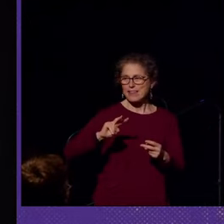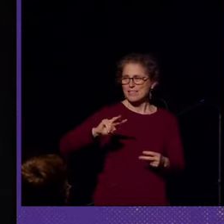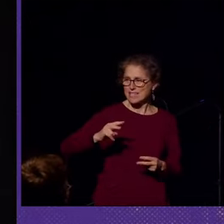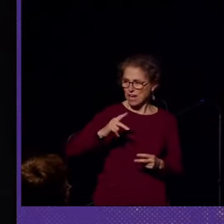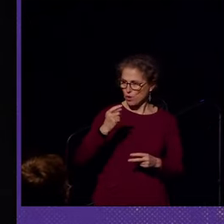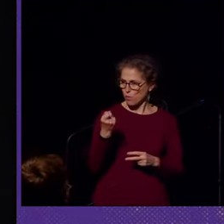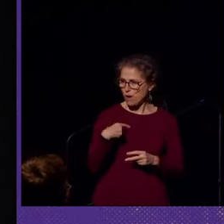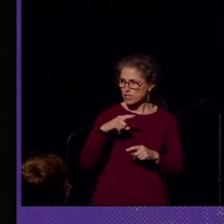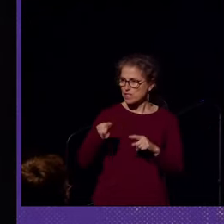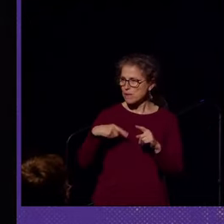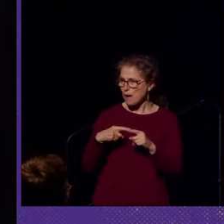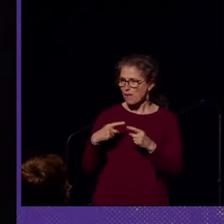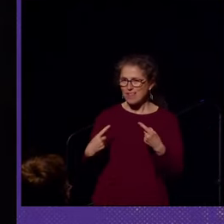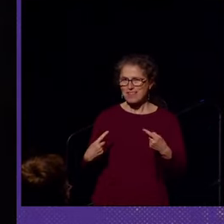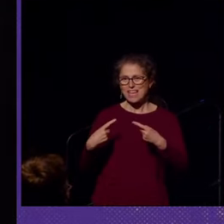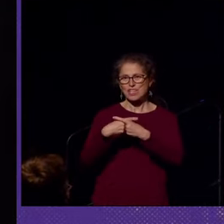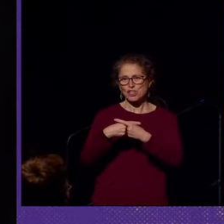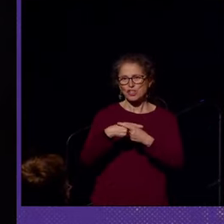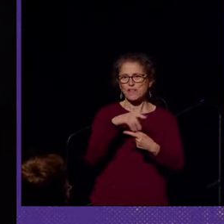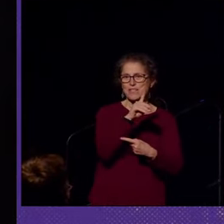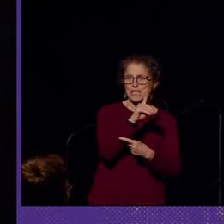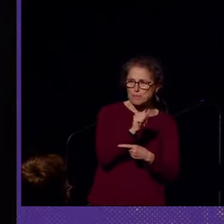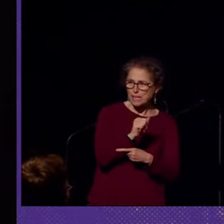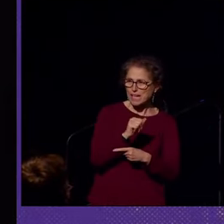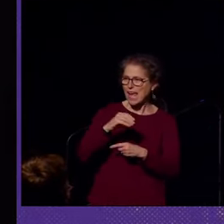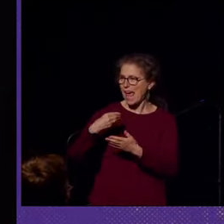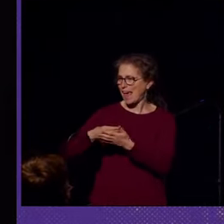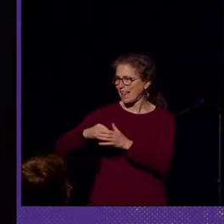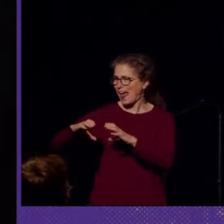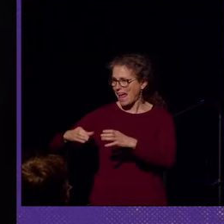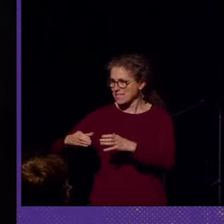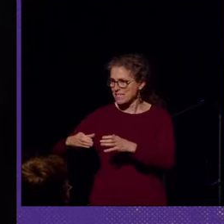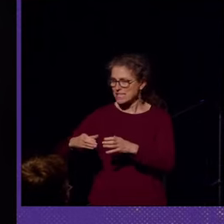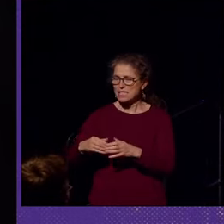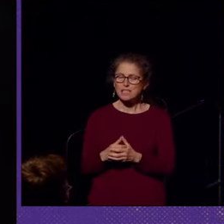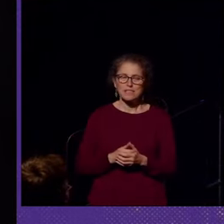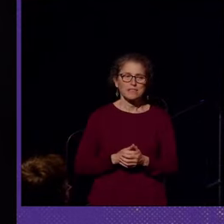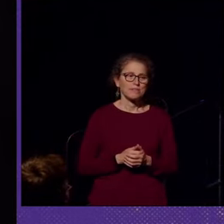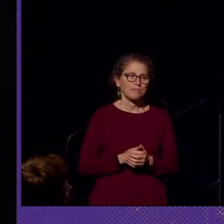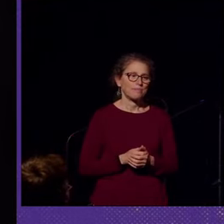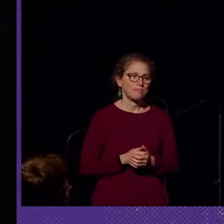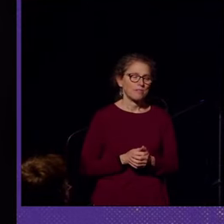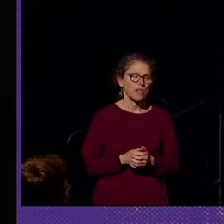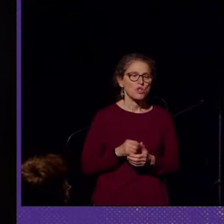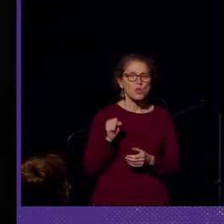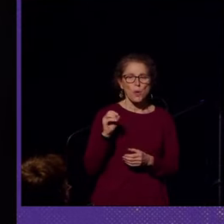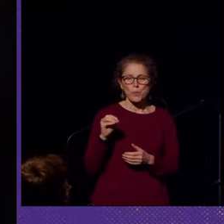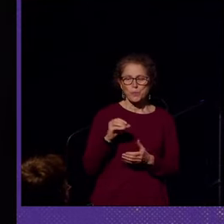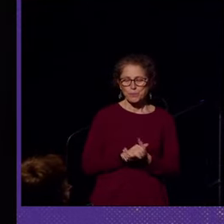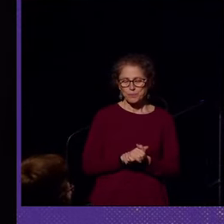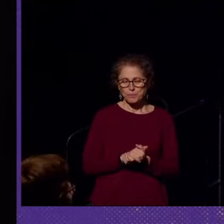about the intersection of disability and class. And I think they're both related. So